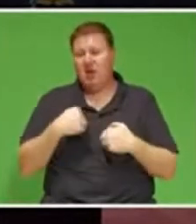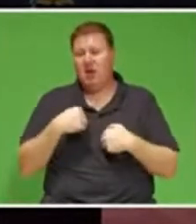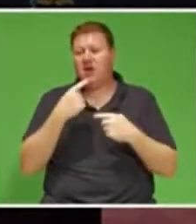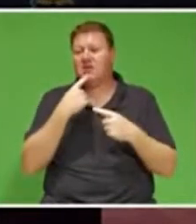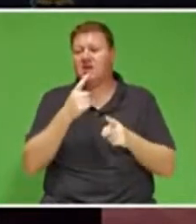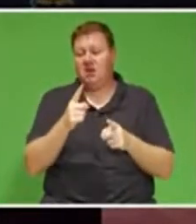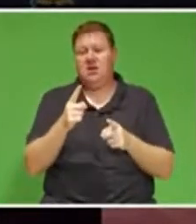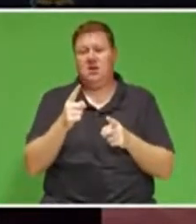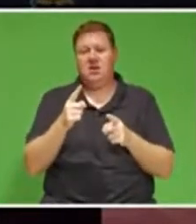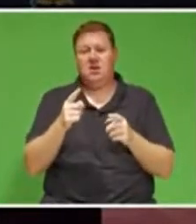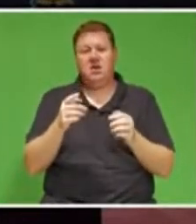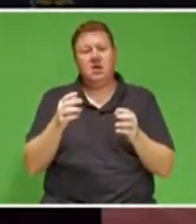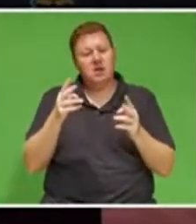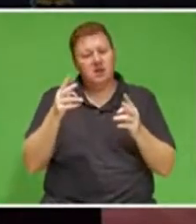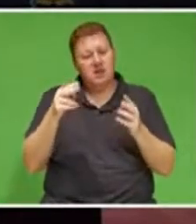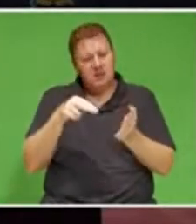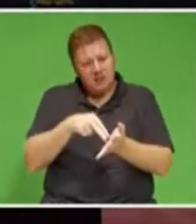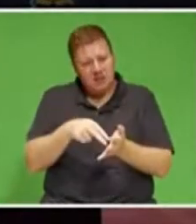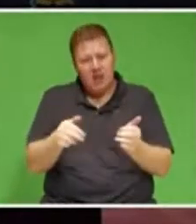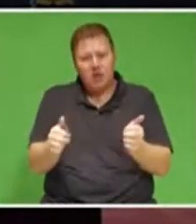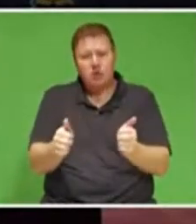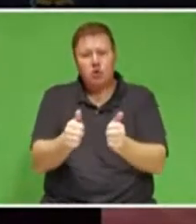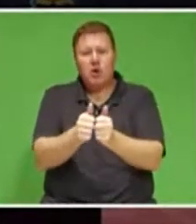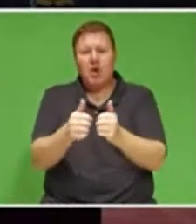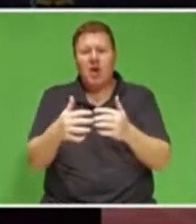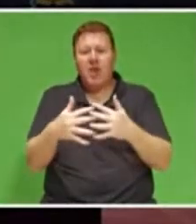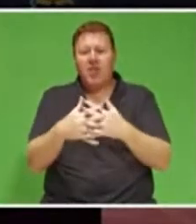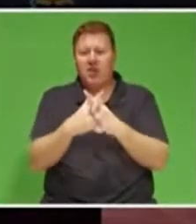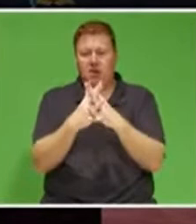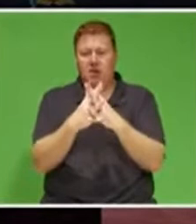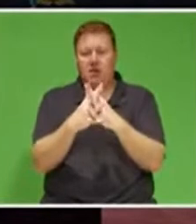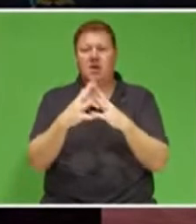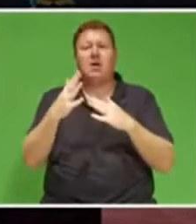together to build that future.